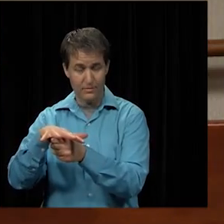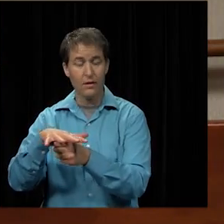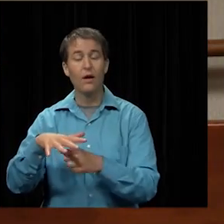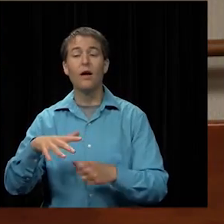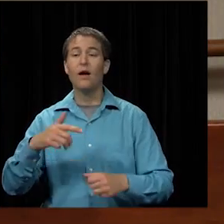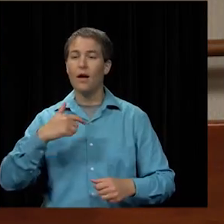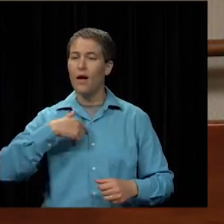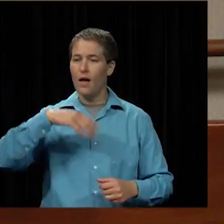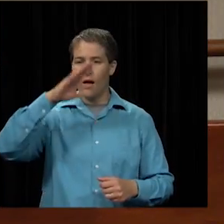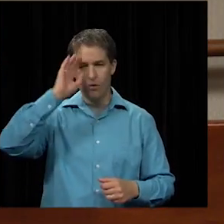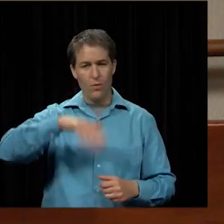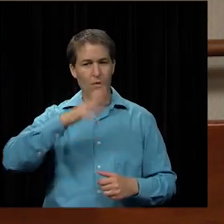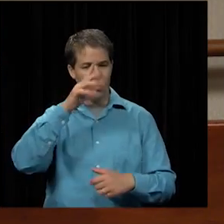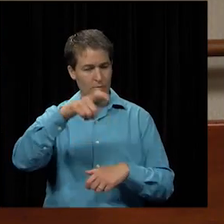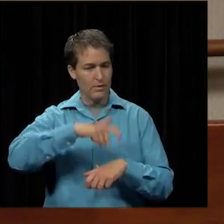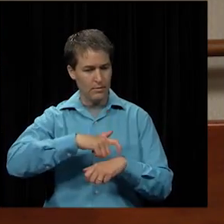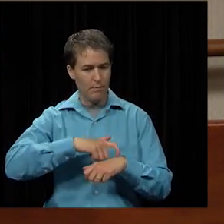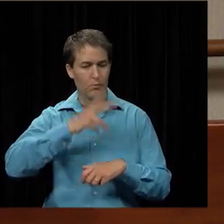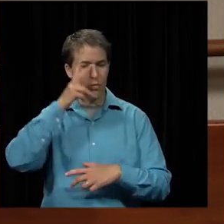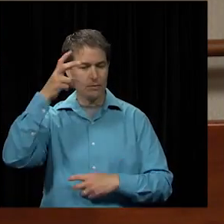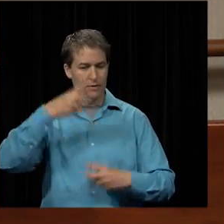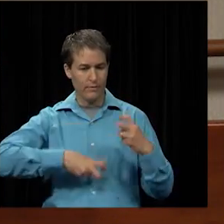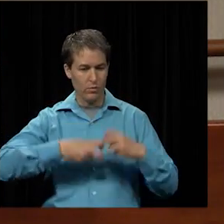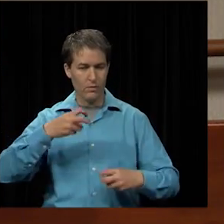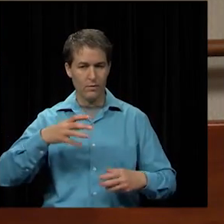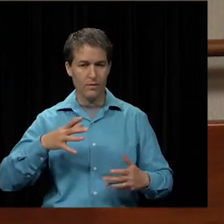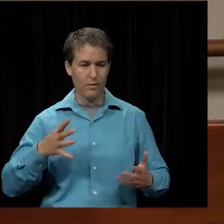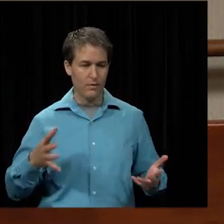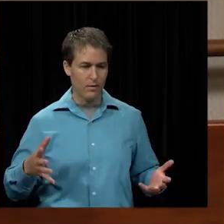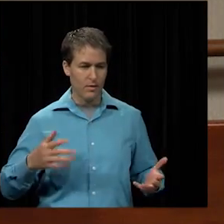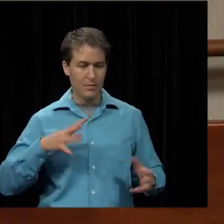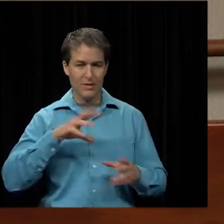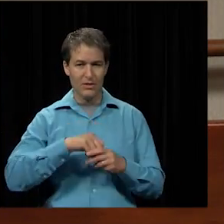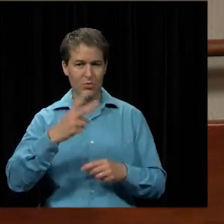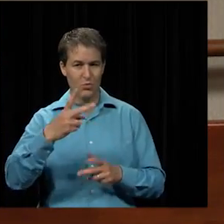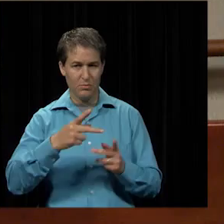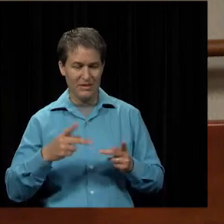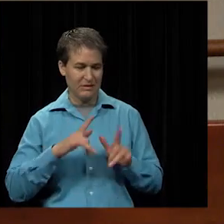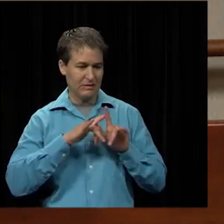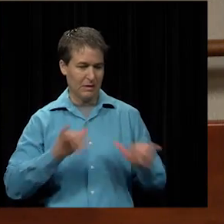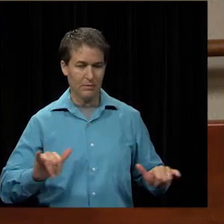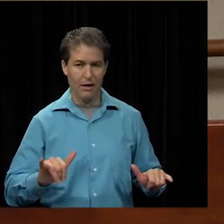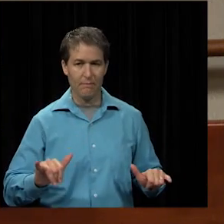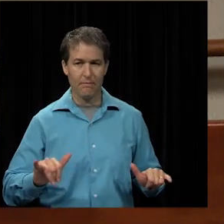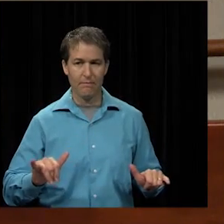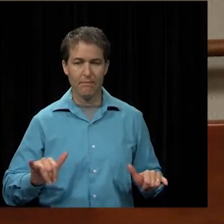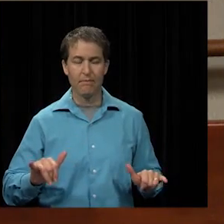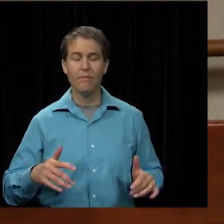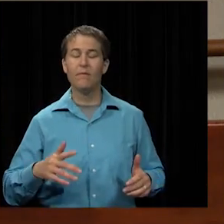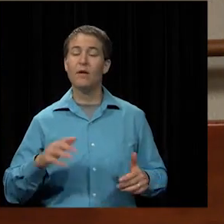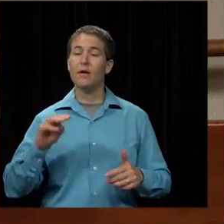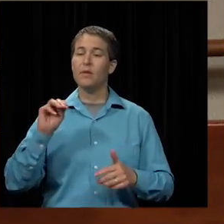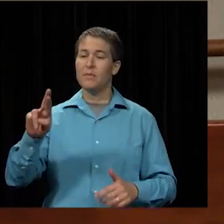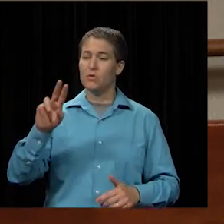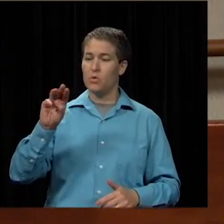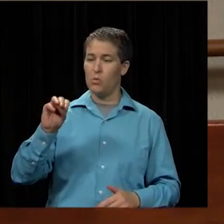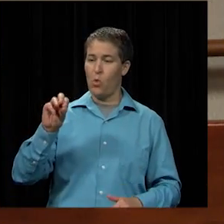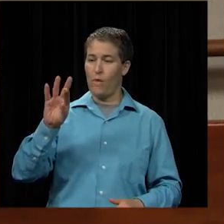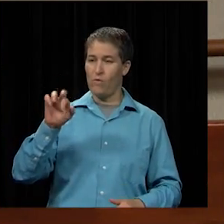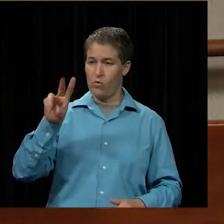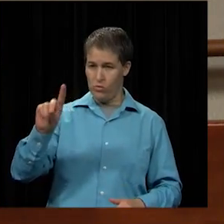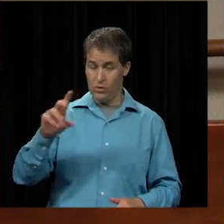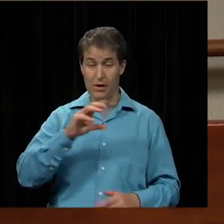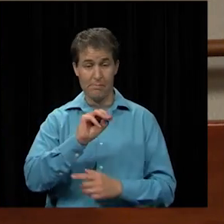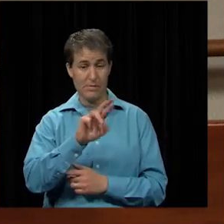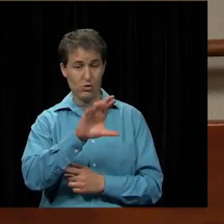And I knew there would come a time where it would be difficult to be in two places at one time. Mr. Morford and